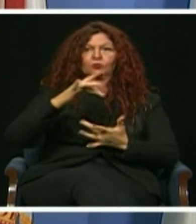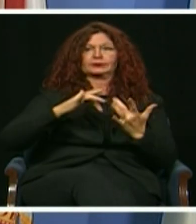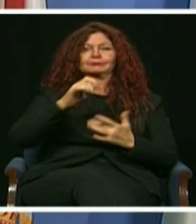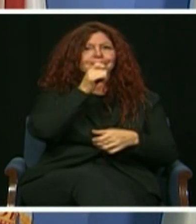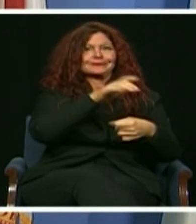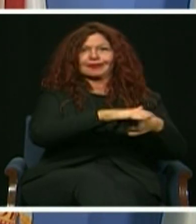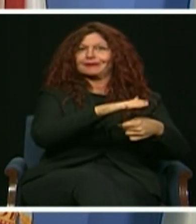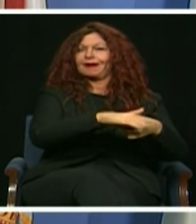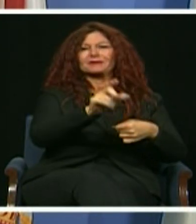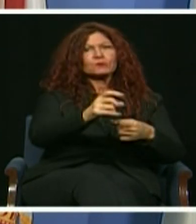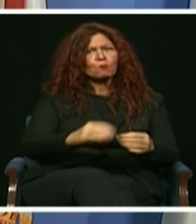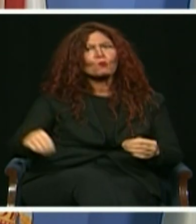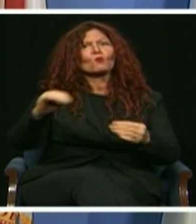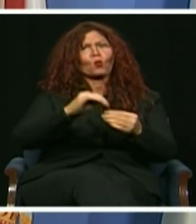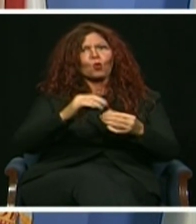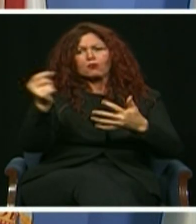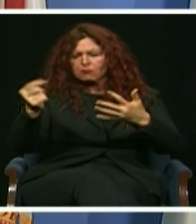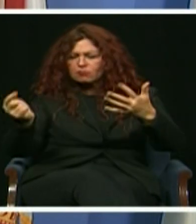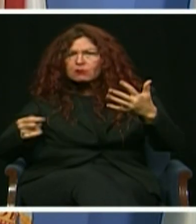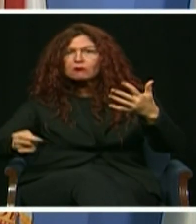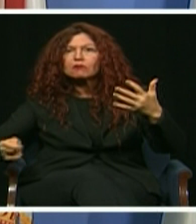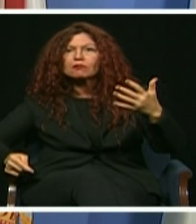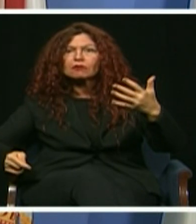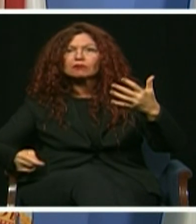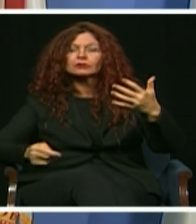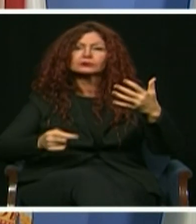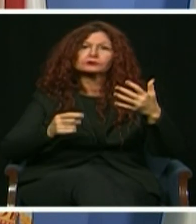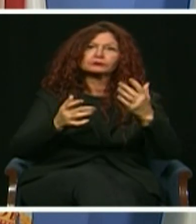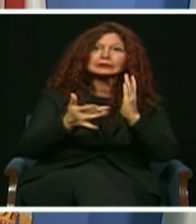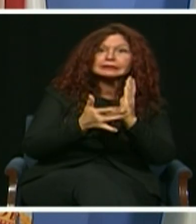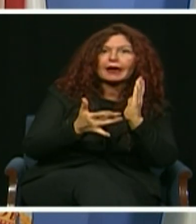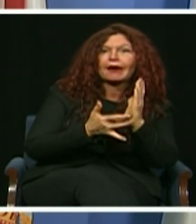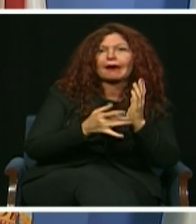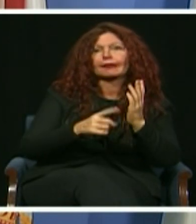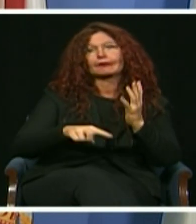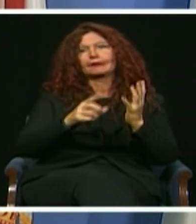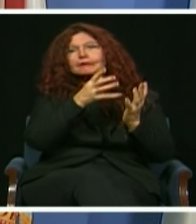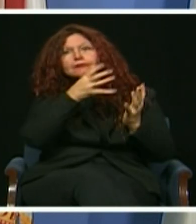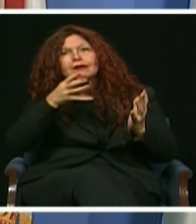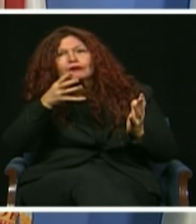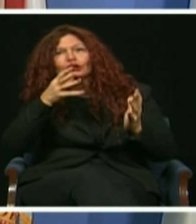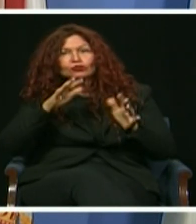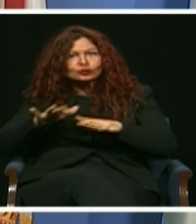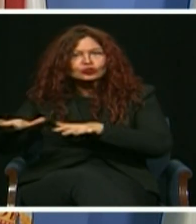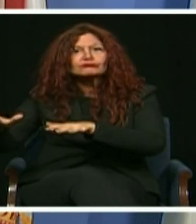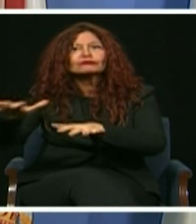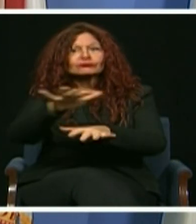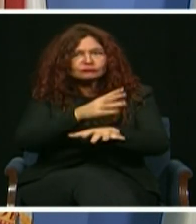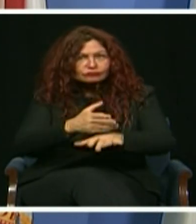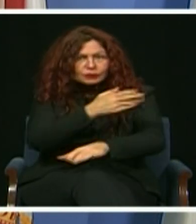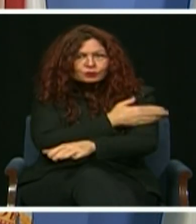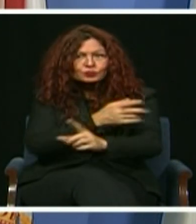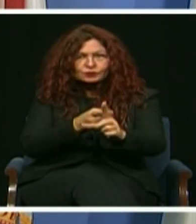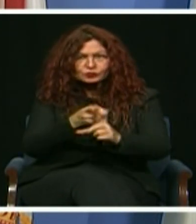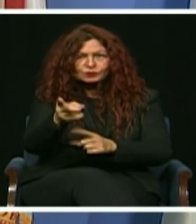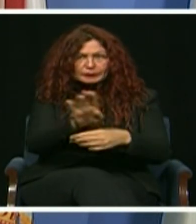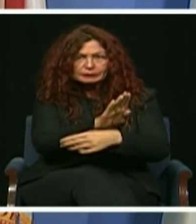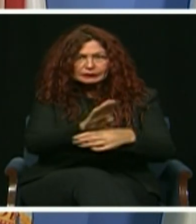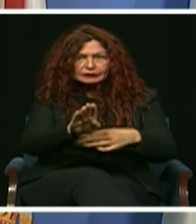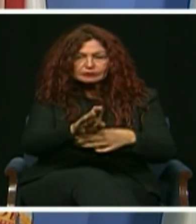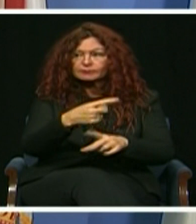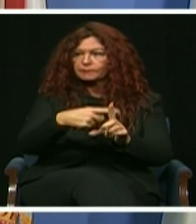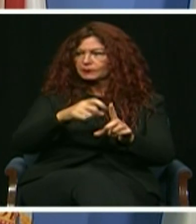tech, finance, and green industries not only means greater access to the high-paying jobs of the future, it's also an opportunity to partner with